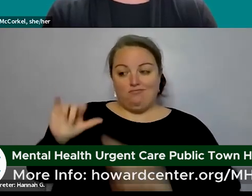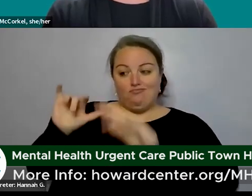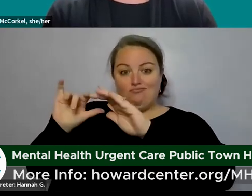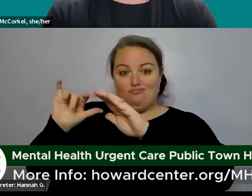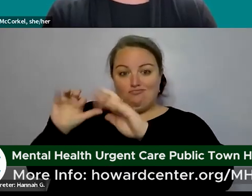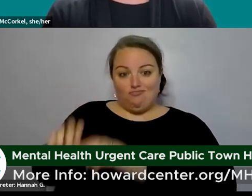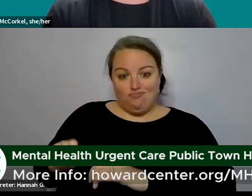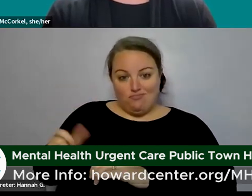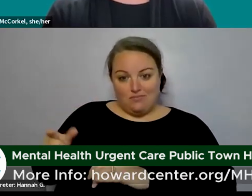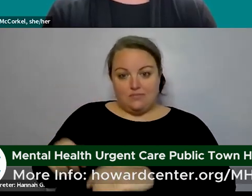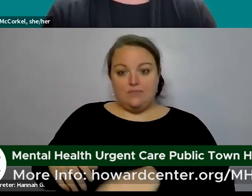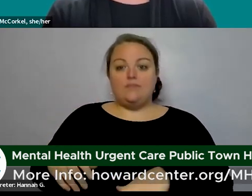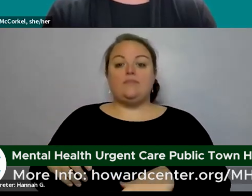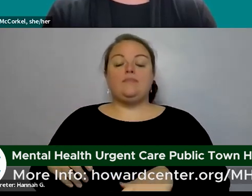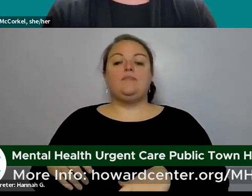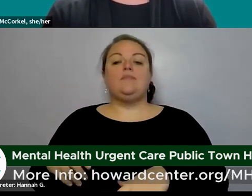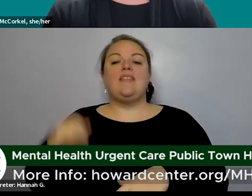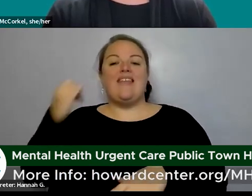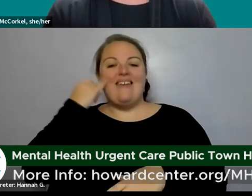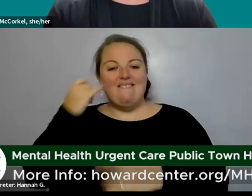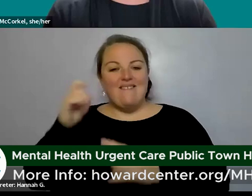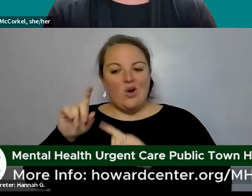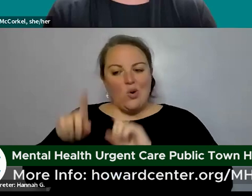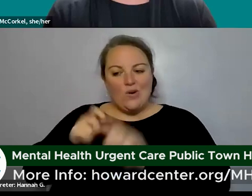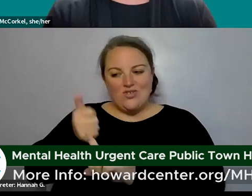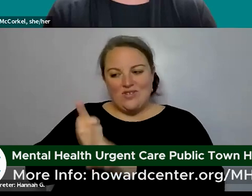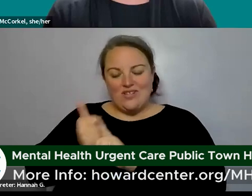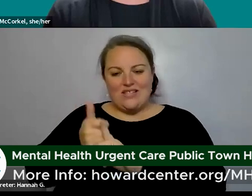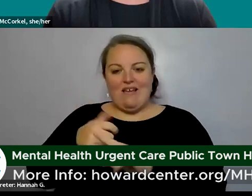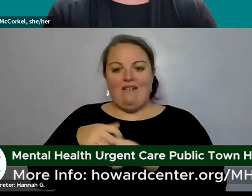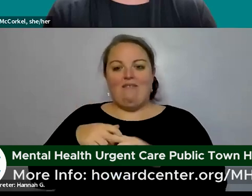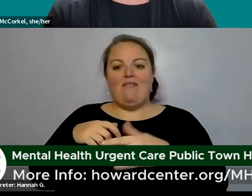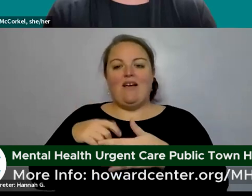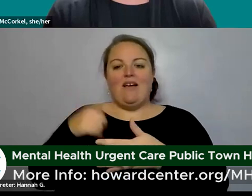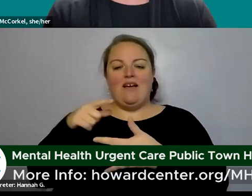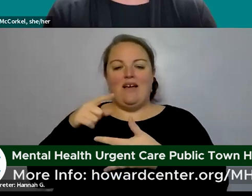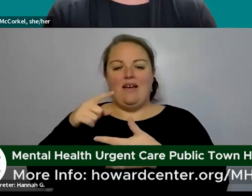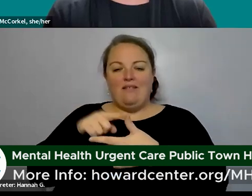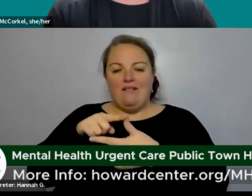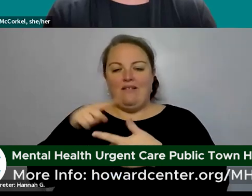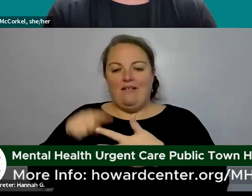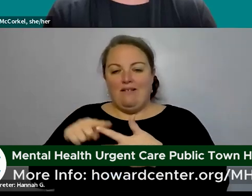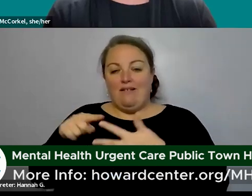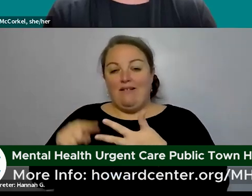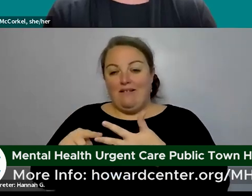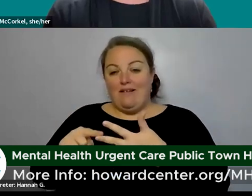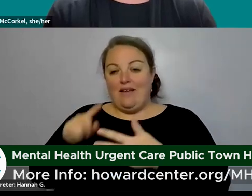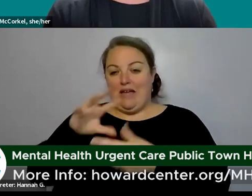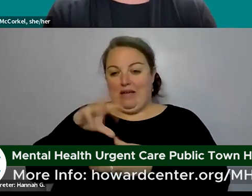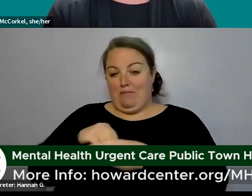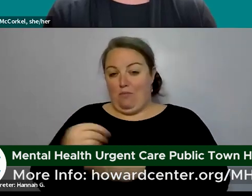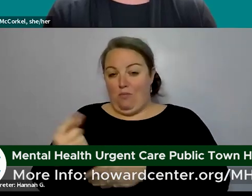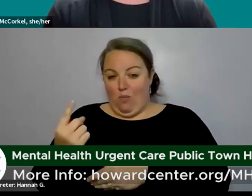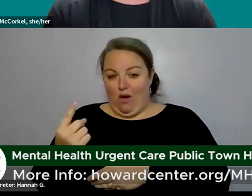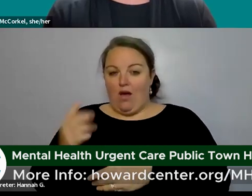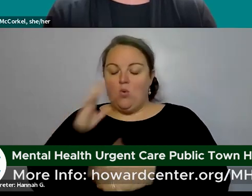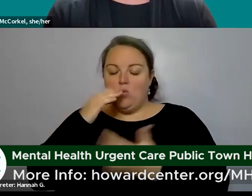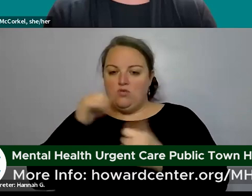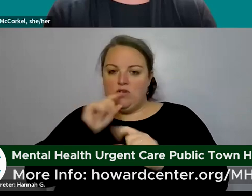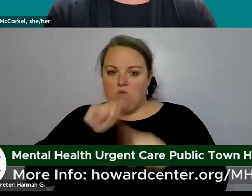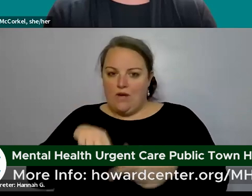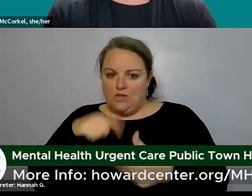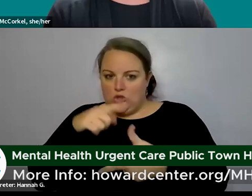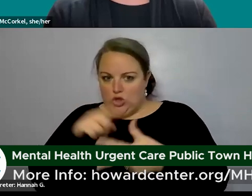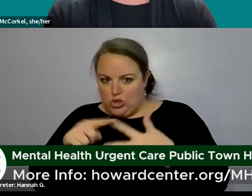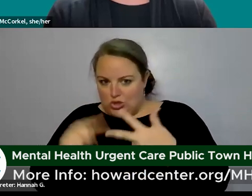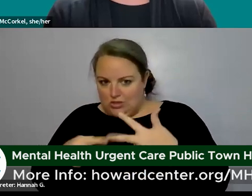who ask multi-part questions i wanted to let you know we'll try to hit as many as we can um but if we don't hit them all you can always follow